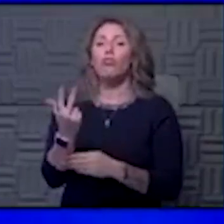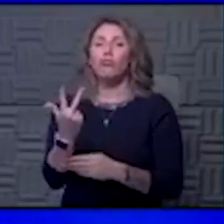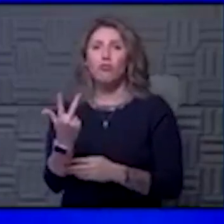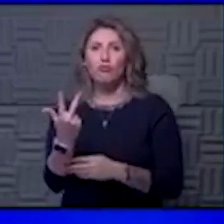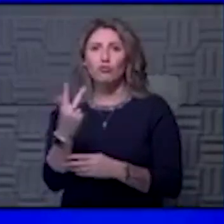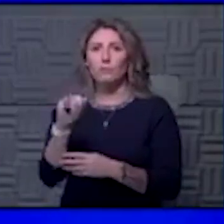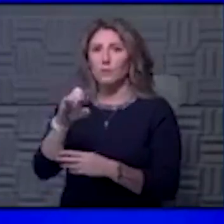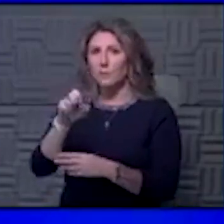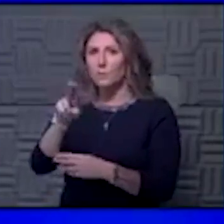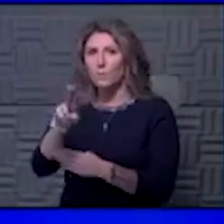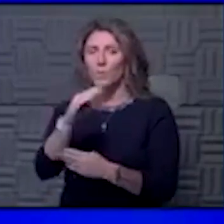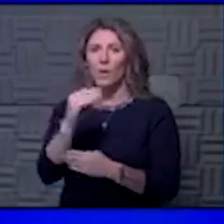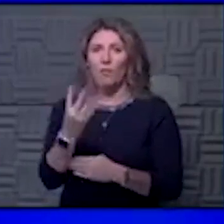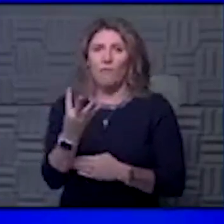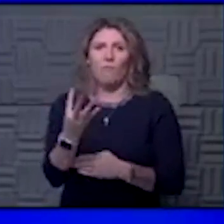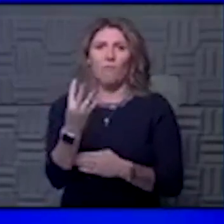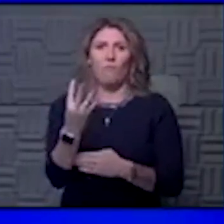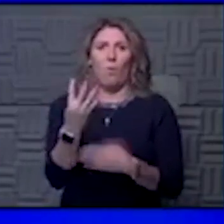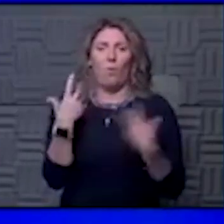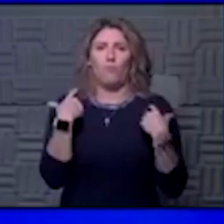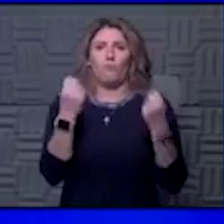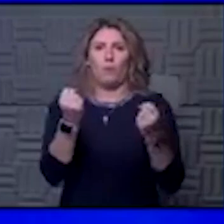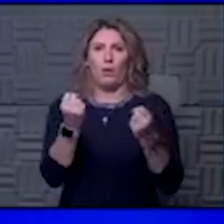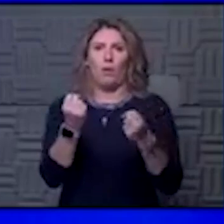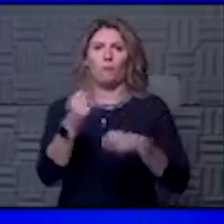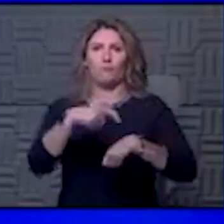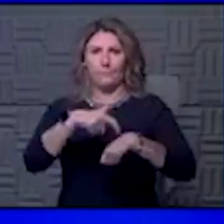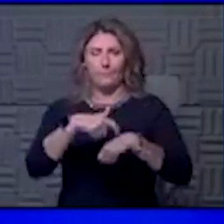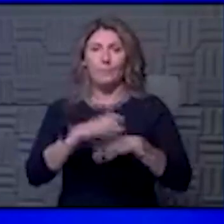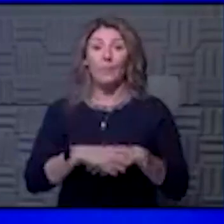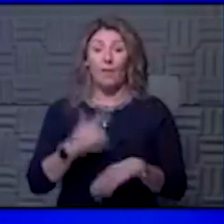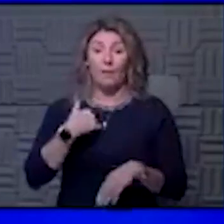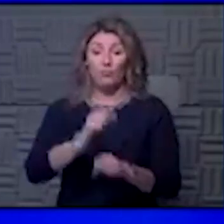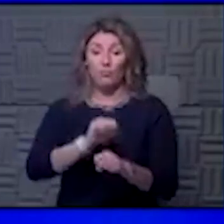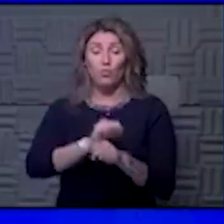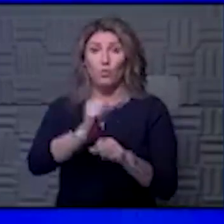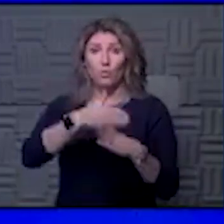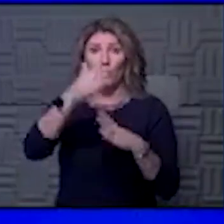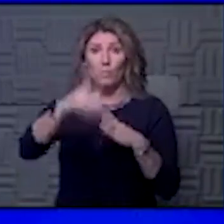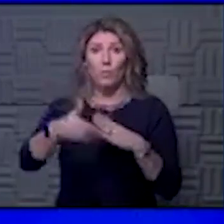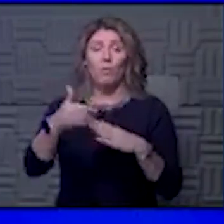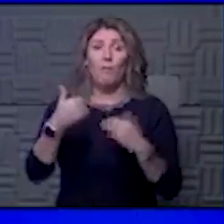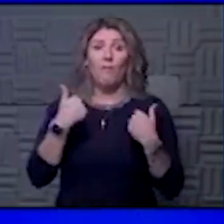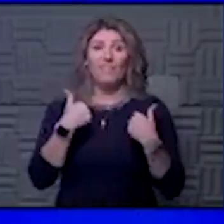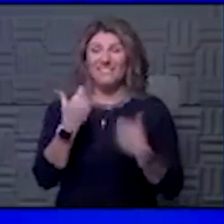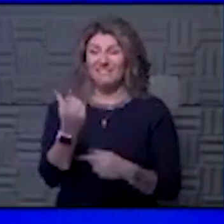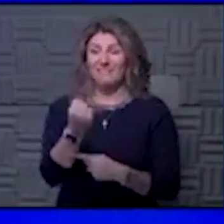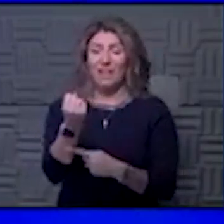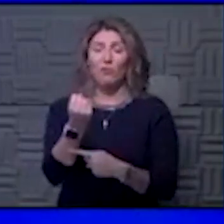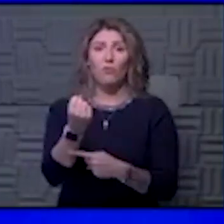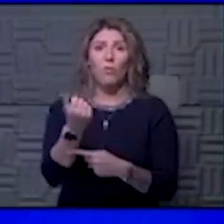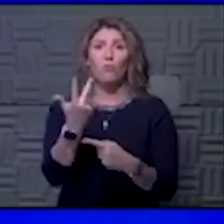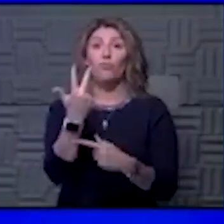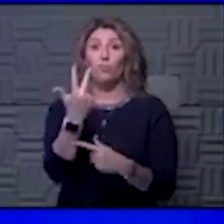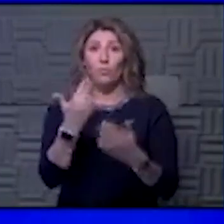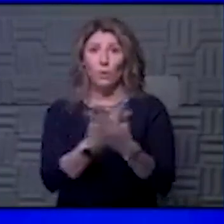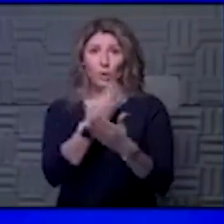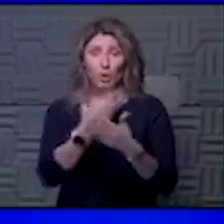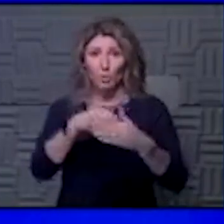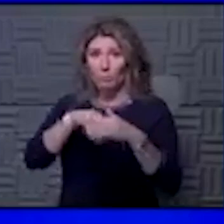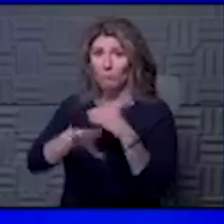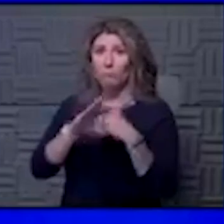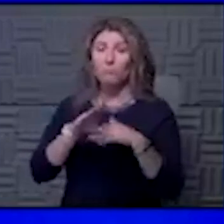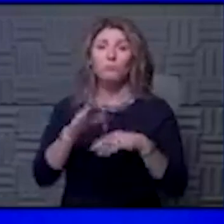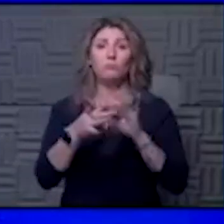four in that recovery phase. And I should say that I did work this weekend. And on Saturday, I had three new admissions for COVID. And I